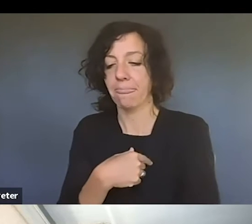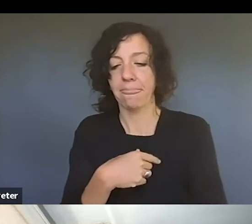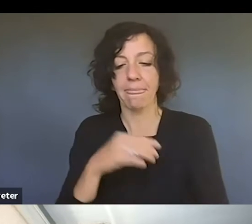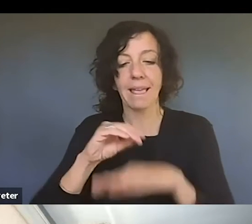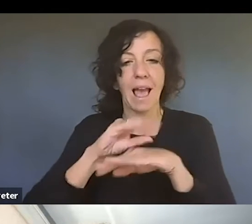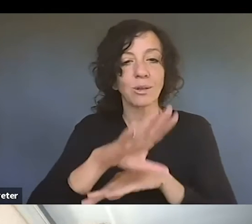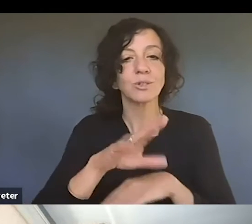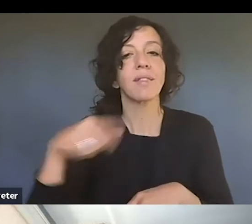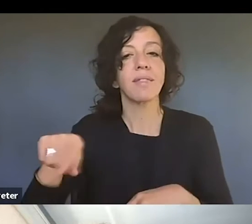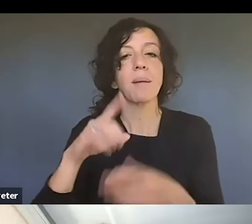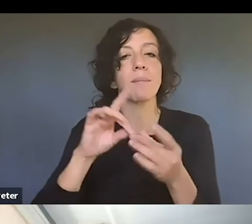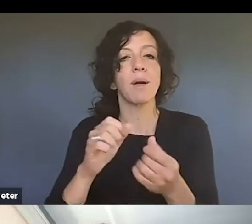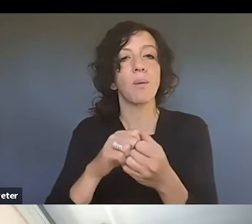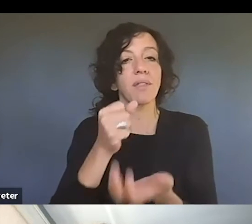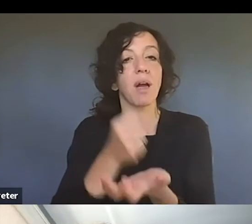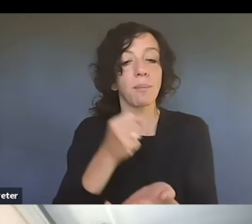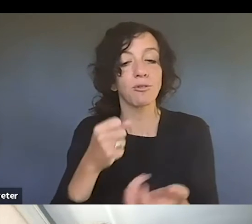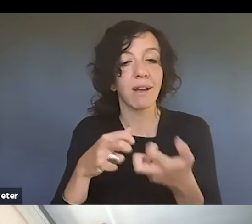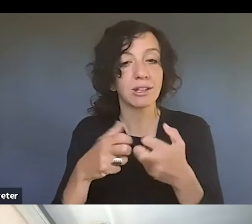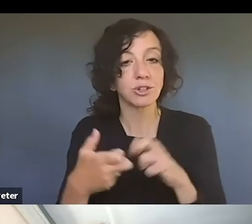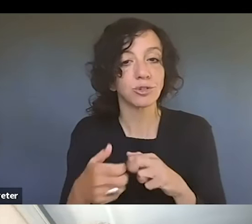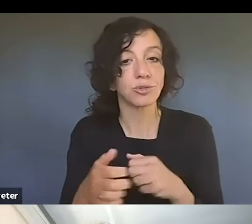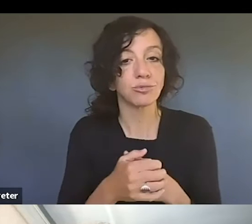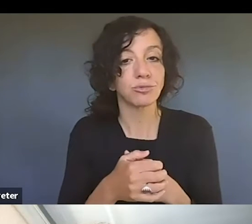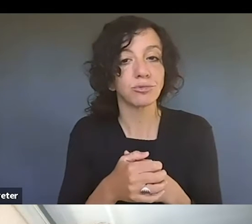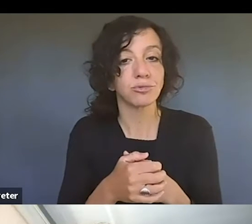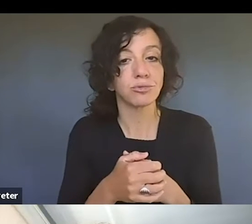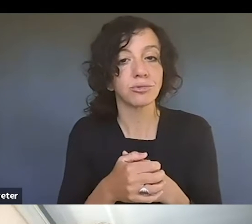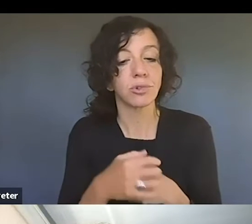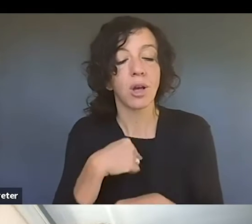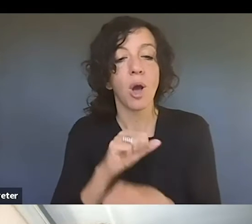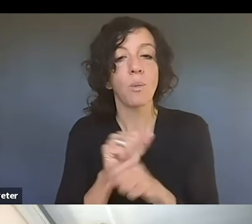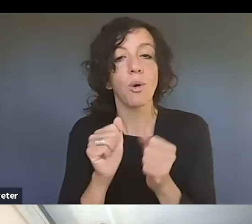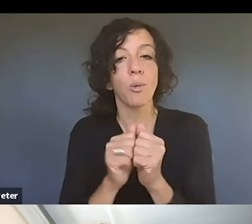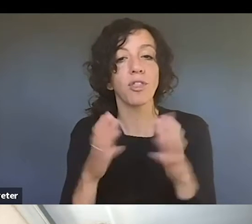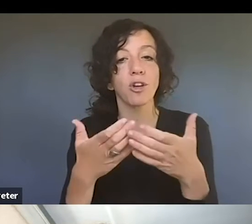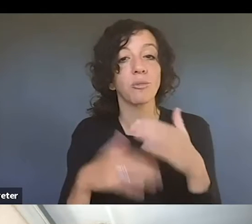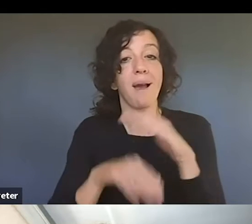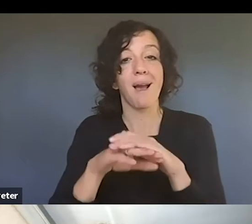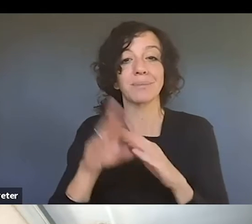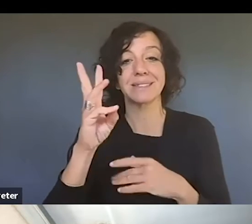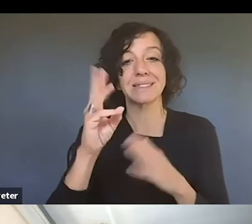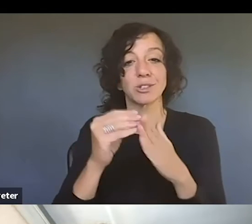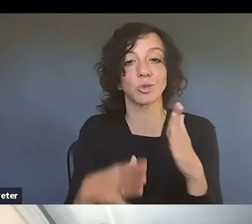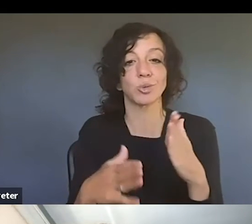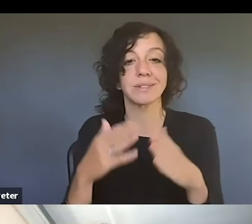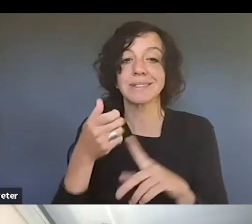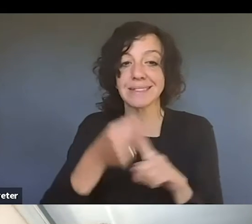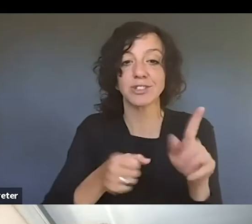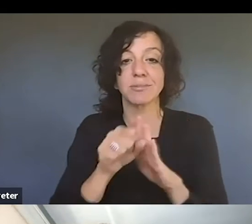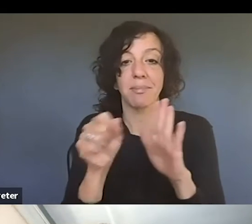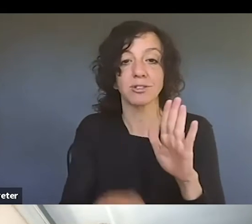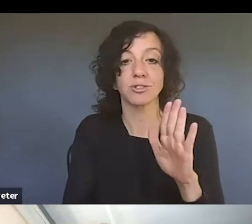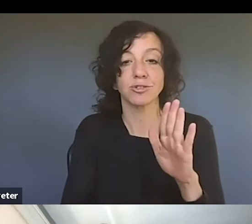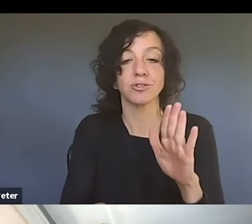copyright issues. Um, we, I work with a group of up to six students every semester and, um,